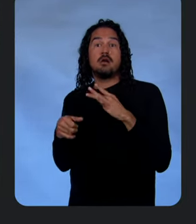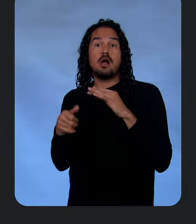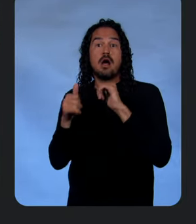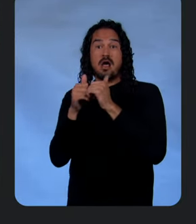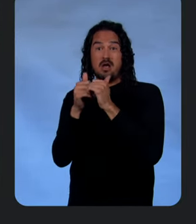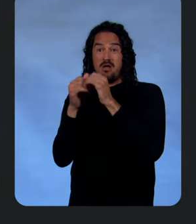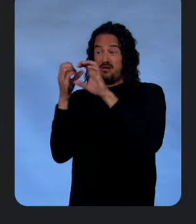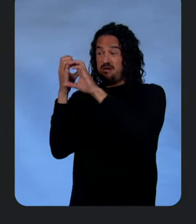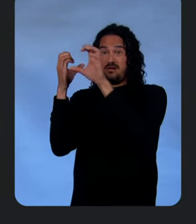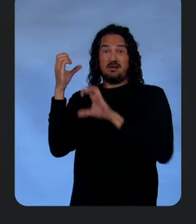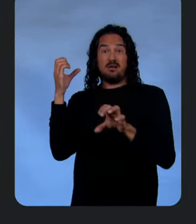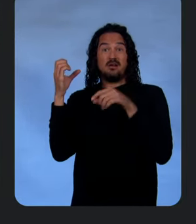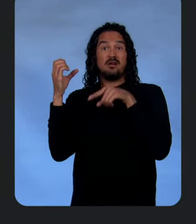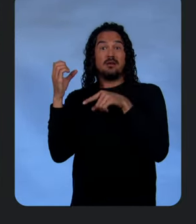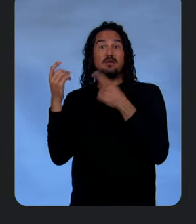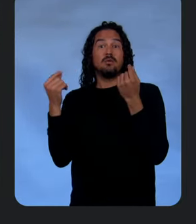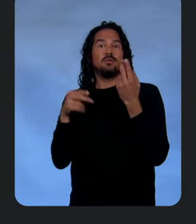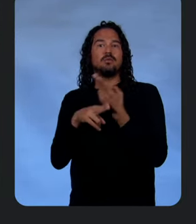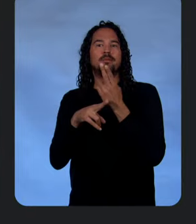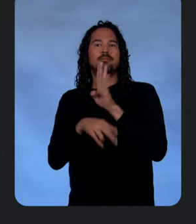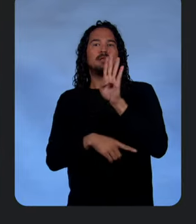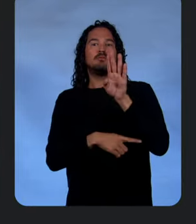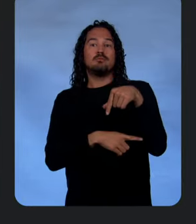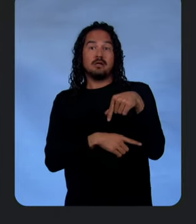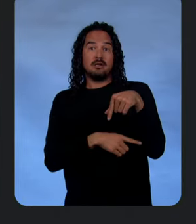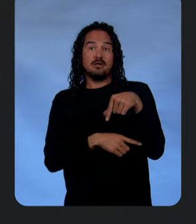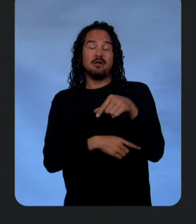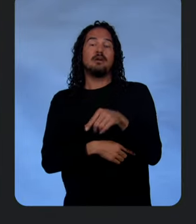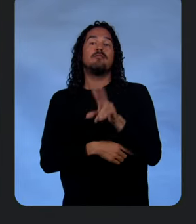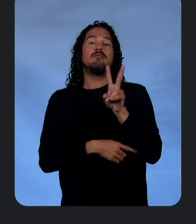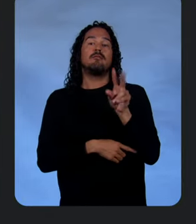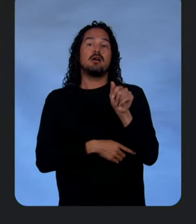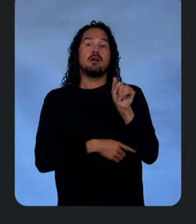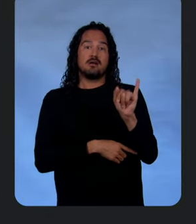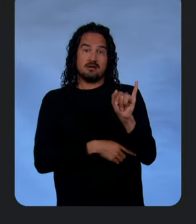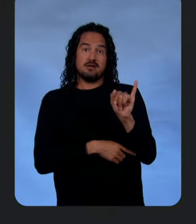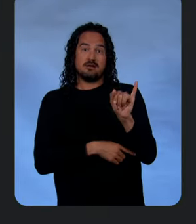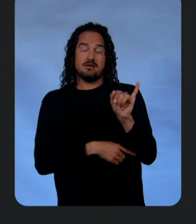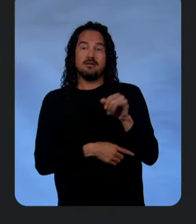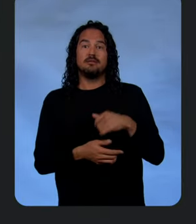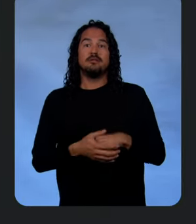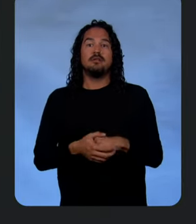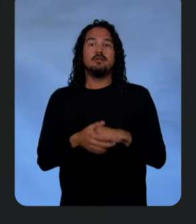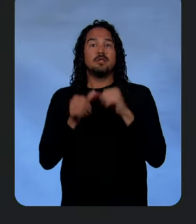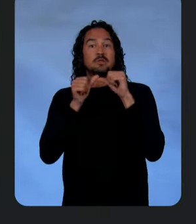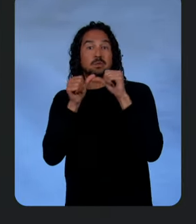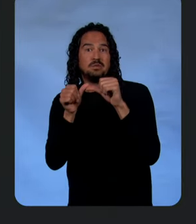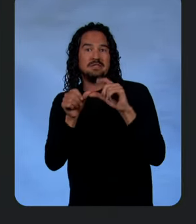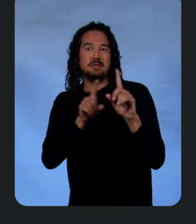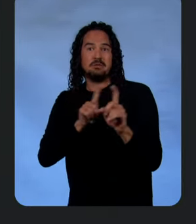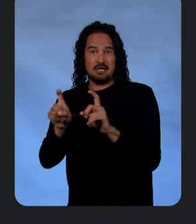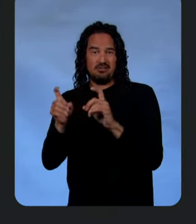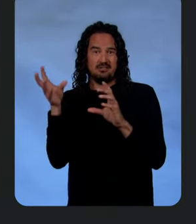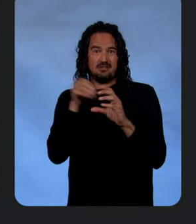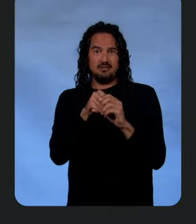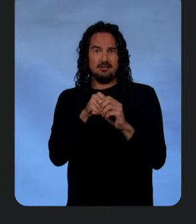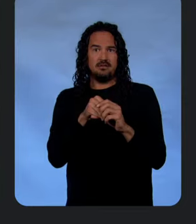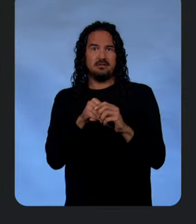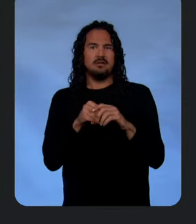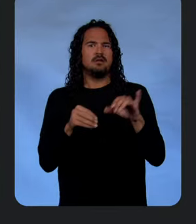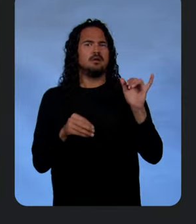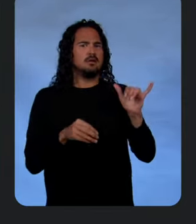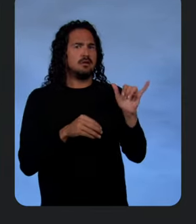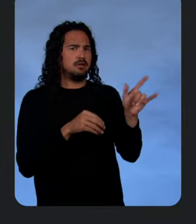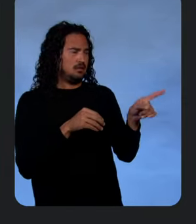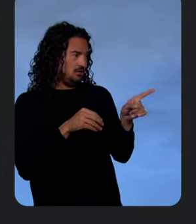BigQuery using, with the help of Vertex AI, but with the new Continuous Queries feature. Yeah, I love that. Is this the tool you use to pick out those sweet kicks